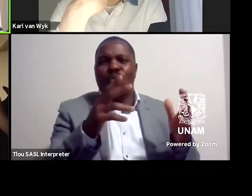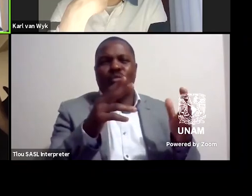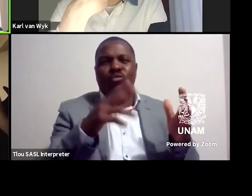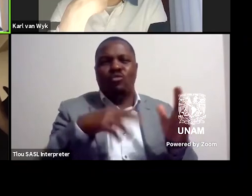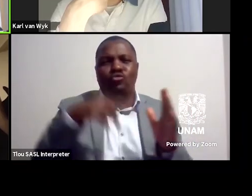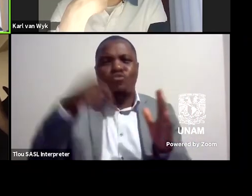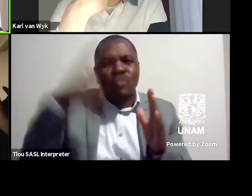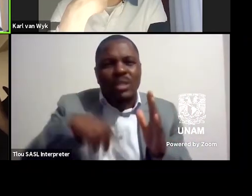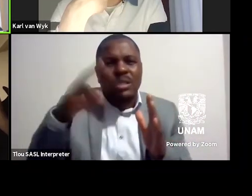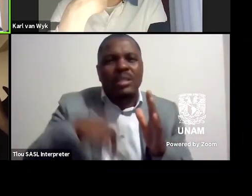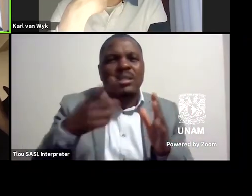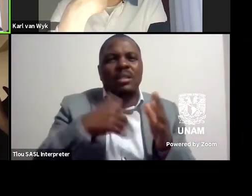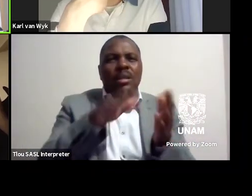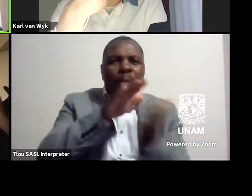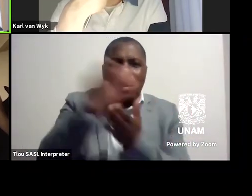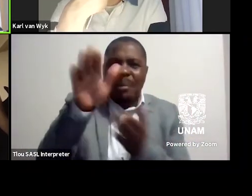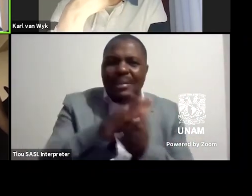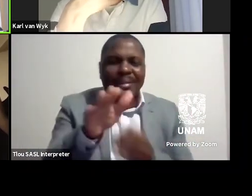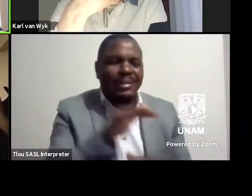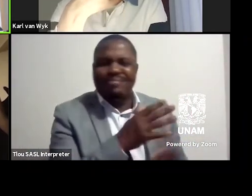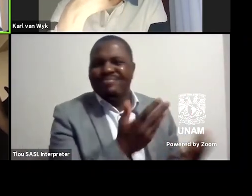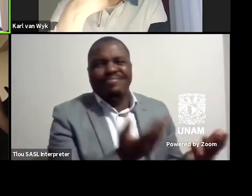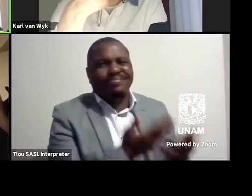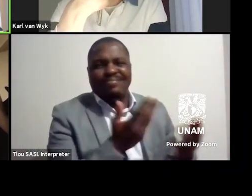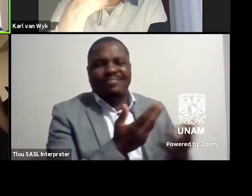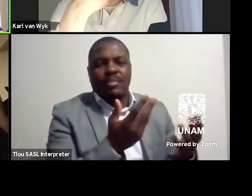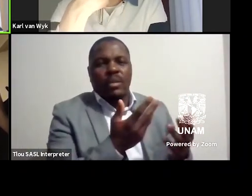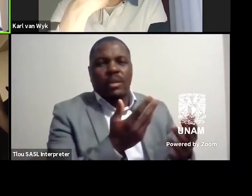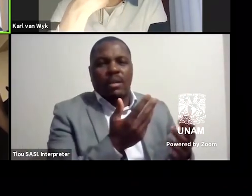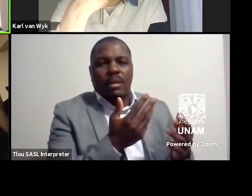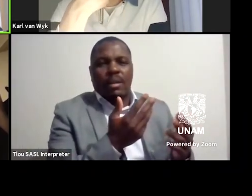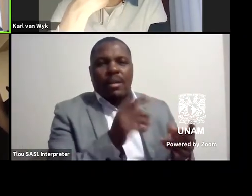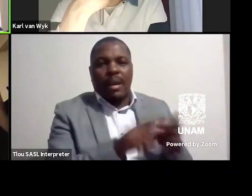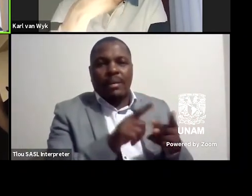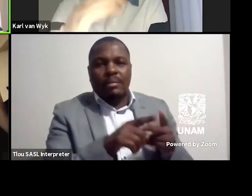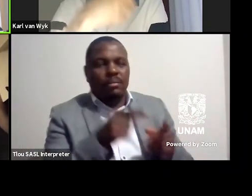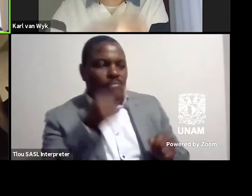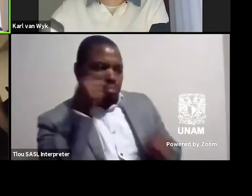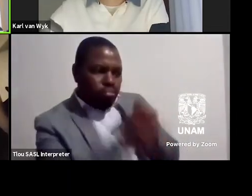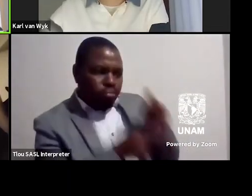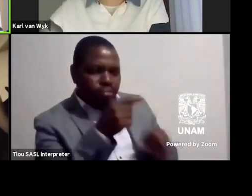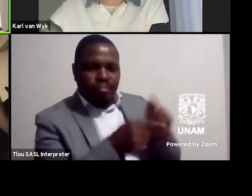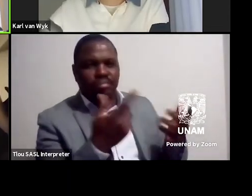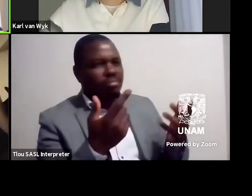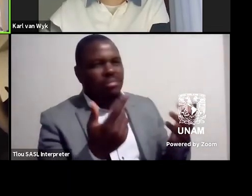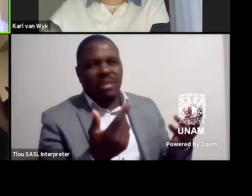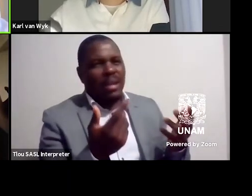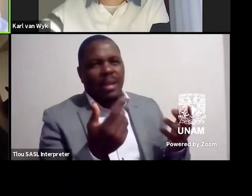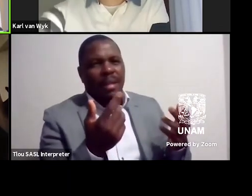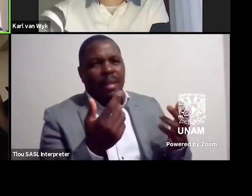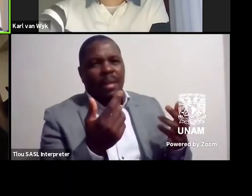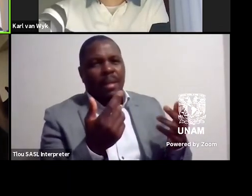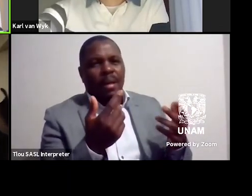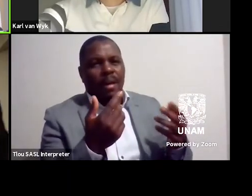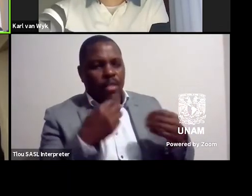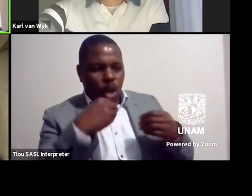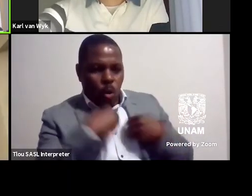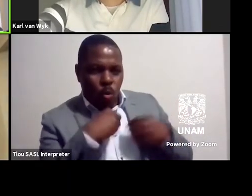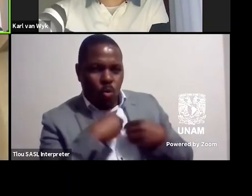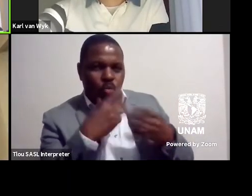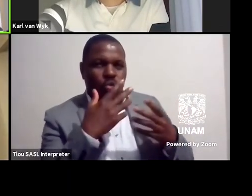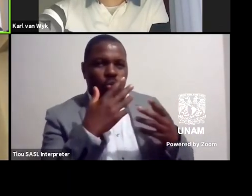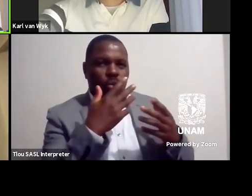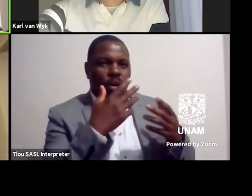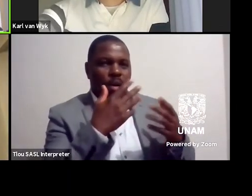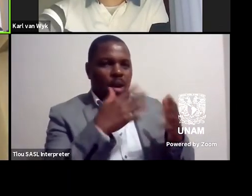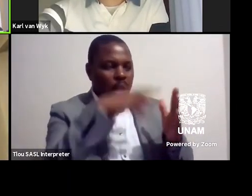publishing and and and also criticize their own uh their own uh literature